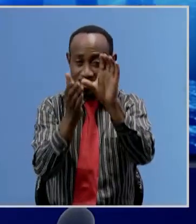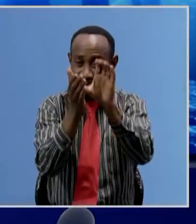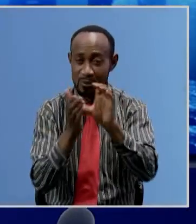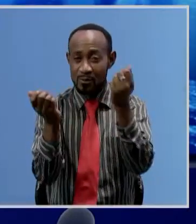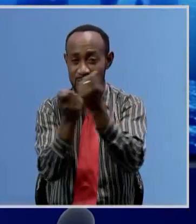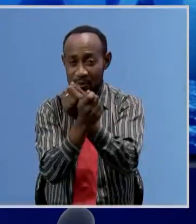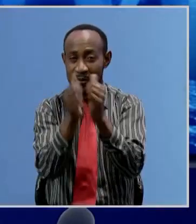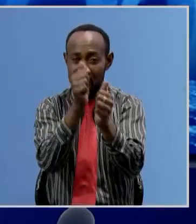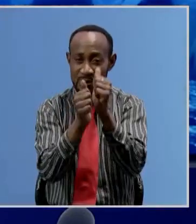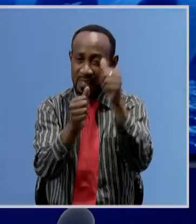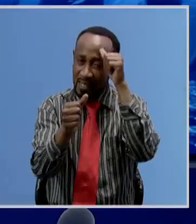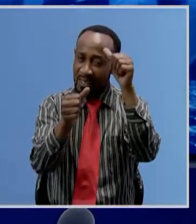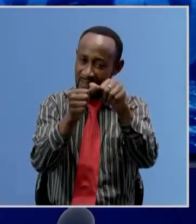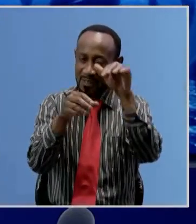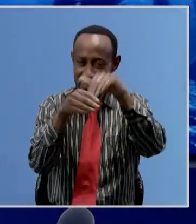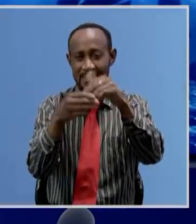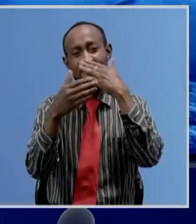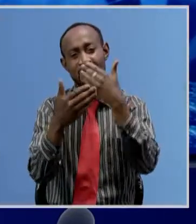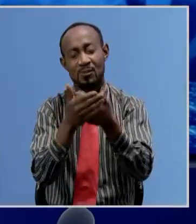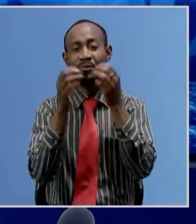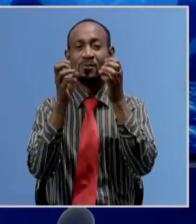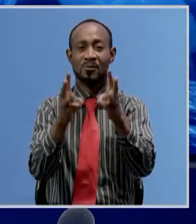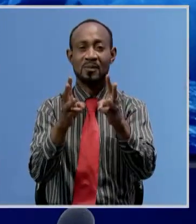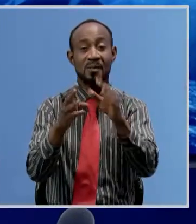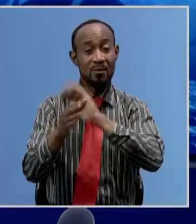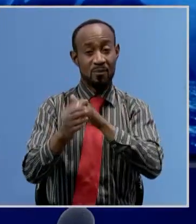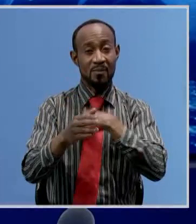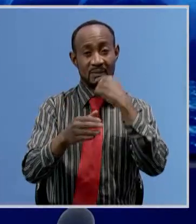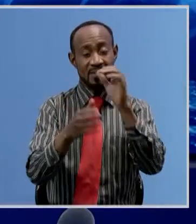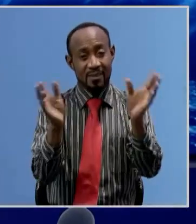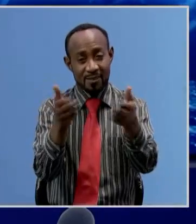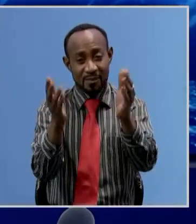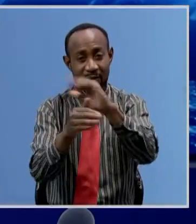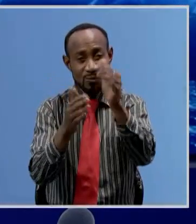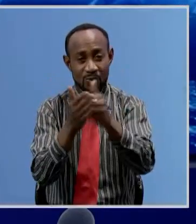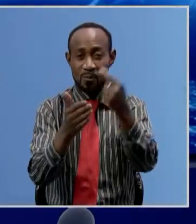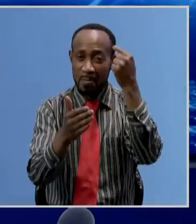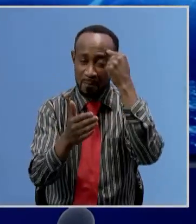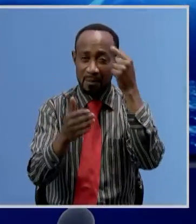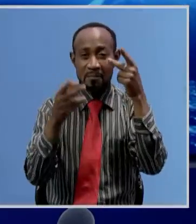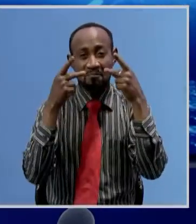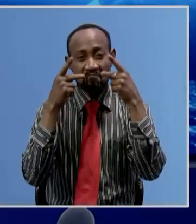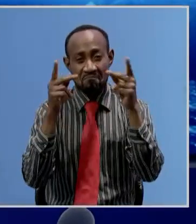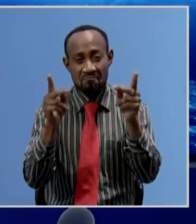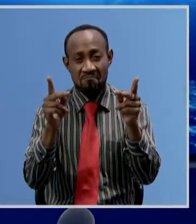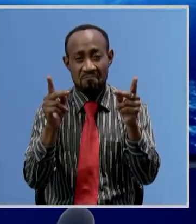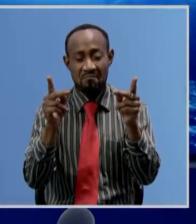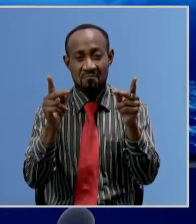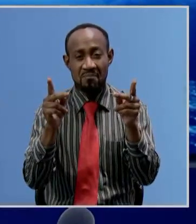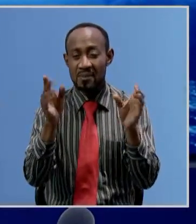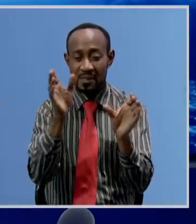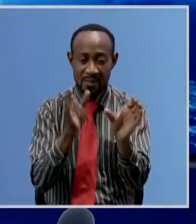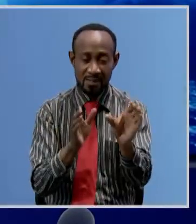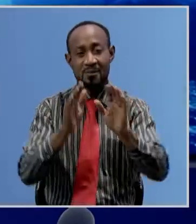scheme as agreed in the collective agreements miss chiro has since urged all public sector employees to remain calm